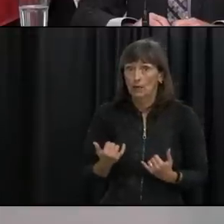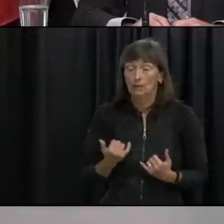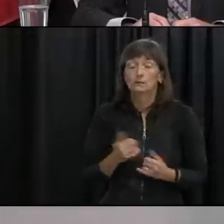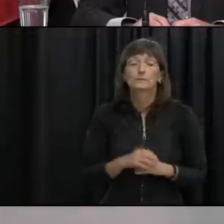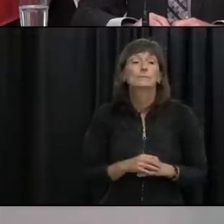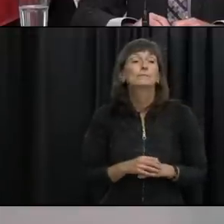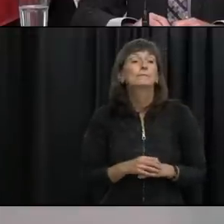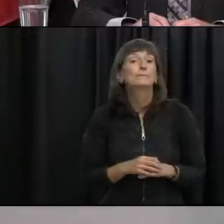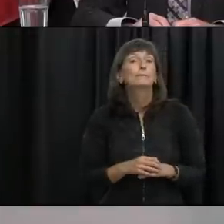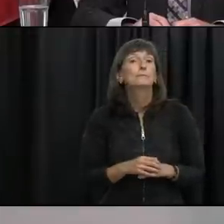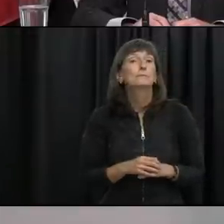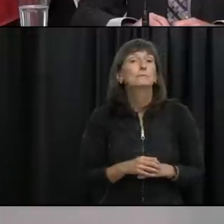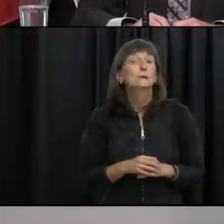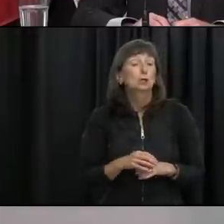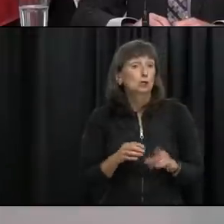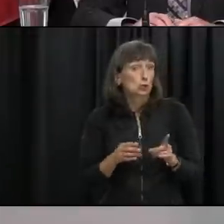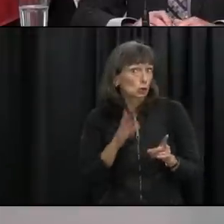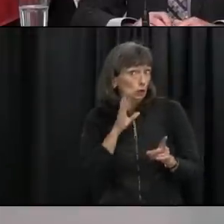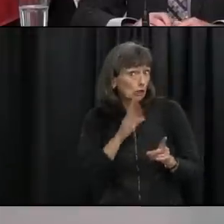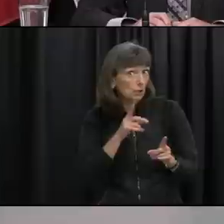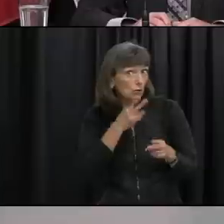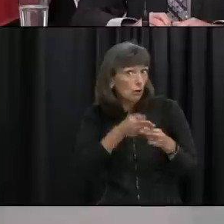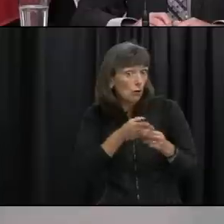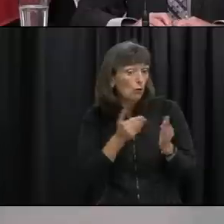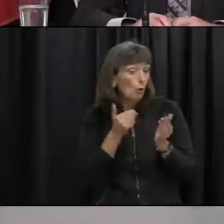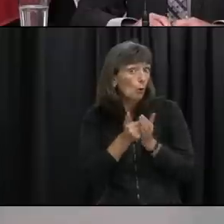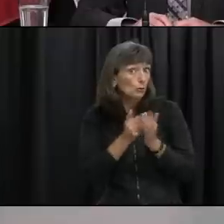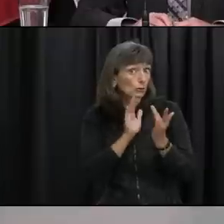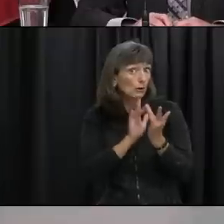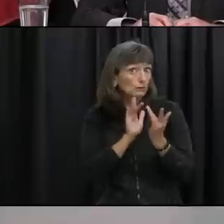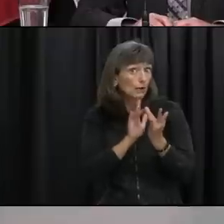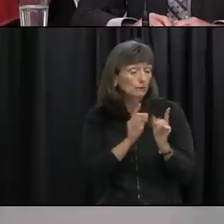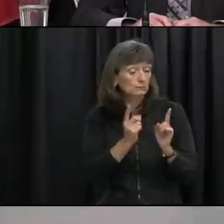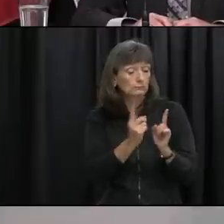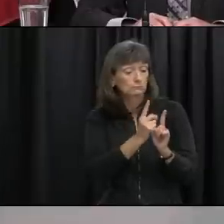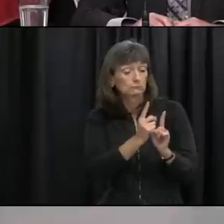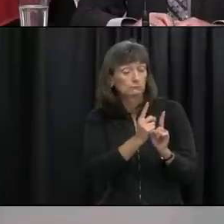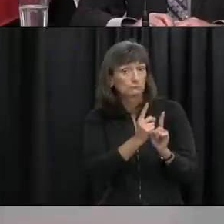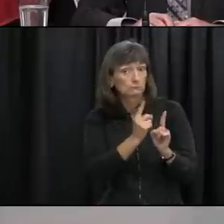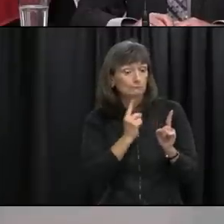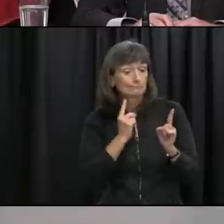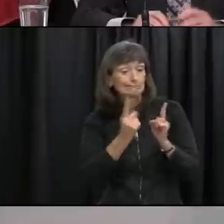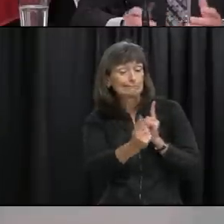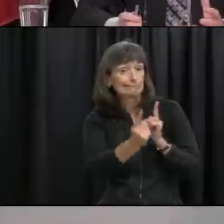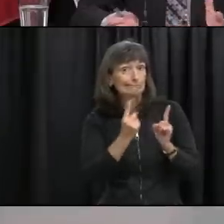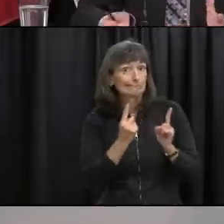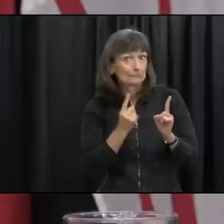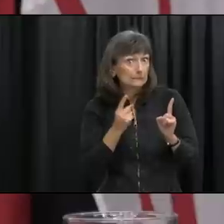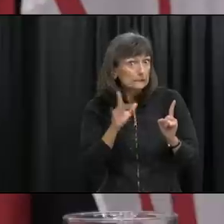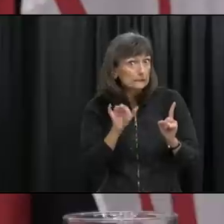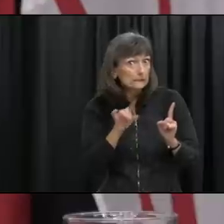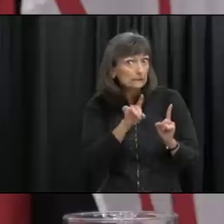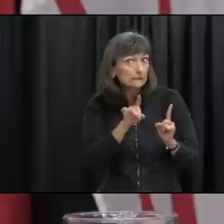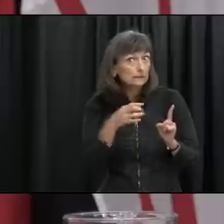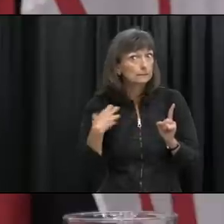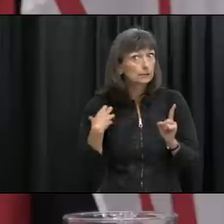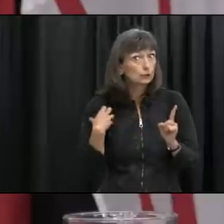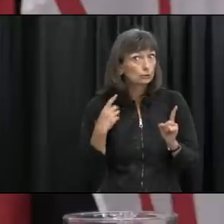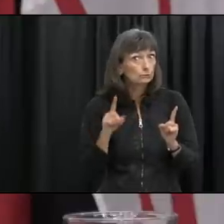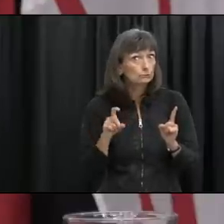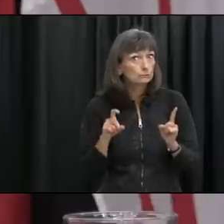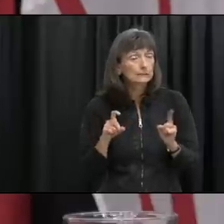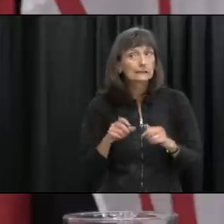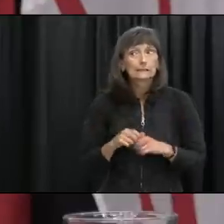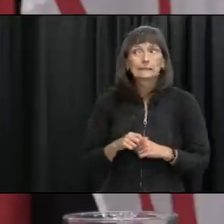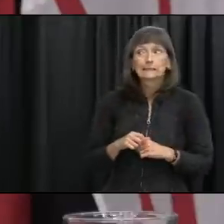contact with that positive and would she fit under that clarification um i at the risk of speaking